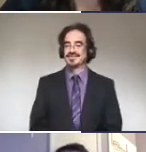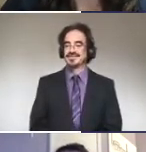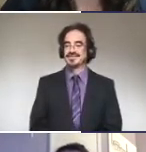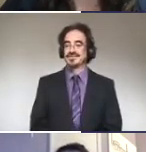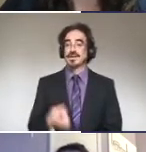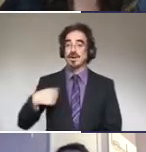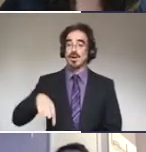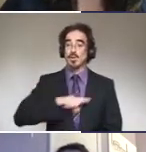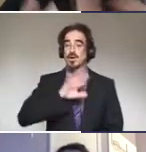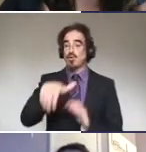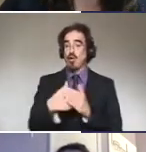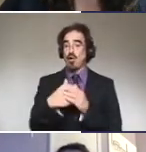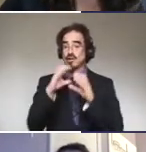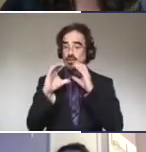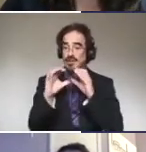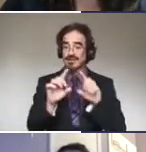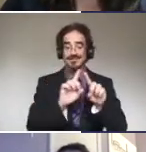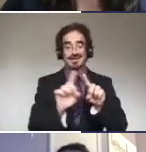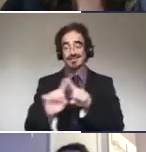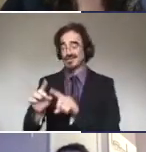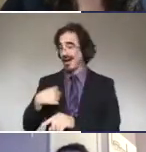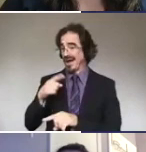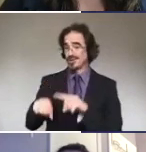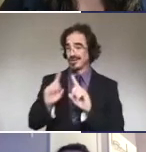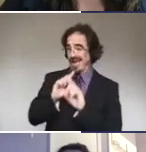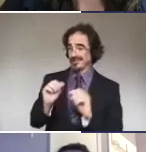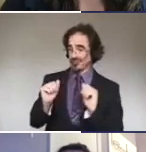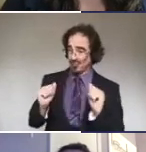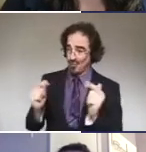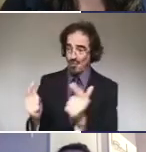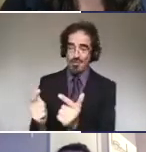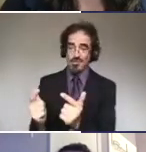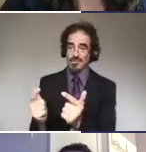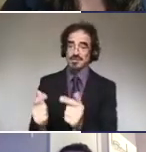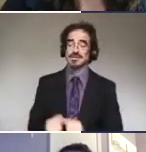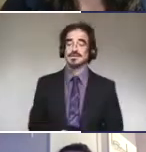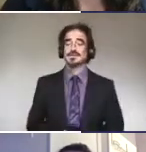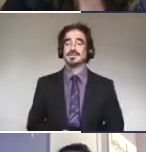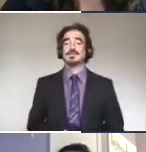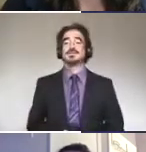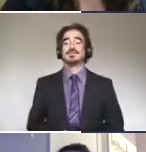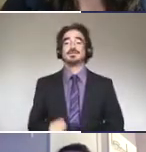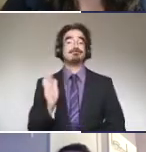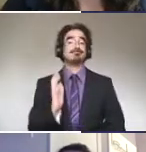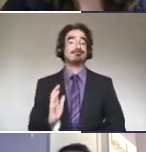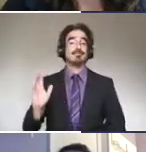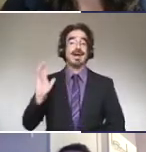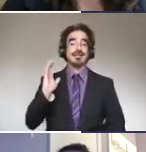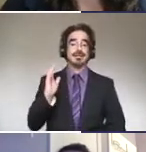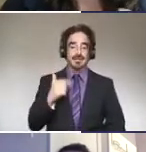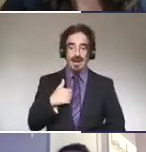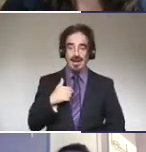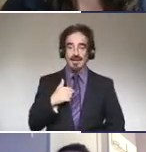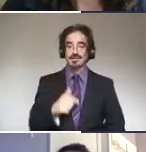communicated differently and had different needs. So I couldn't answer everybody's questions. At the time I found, um, an organization